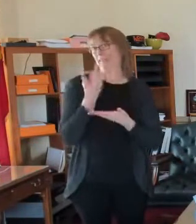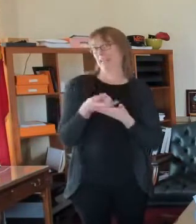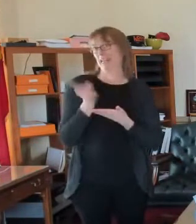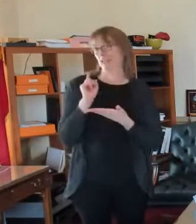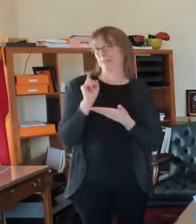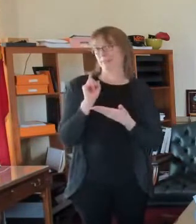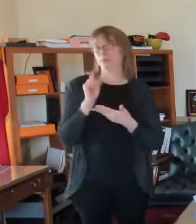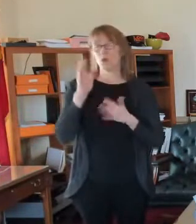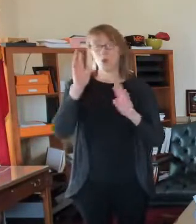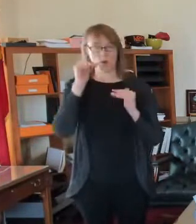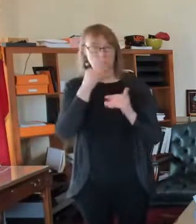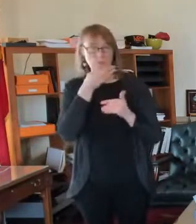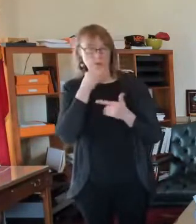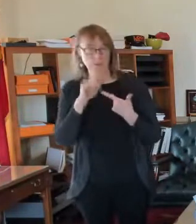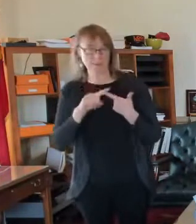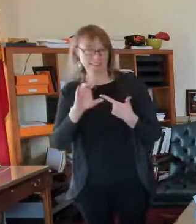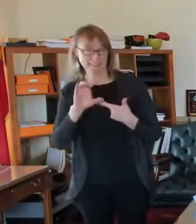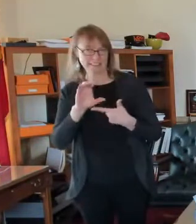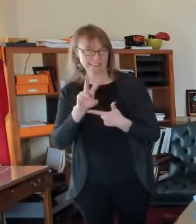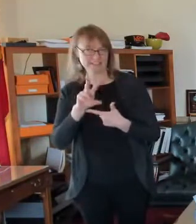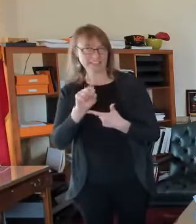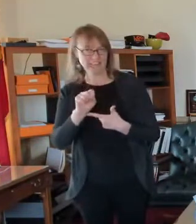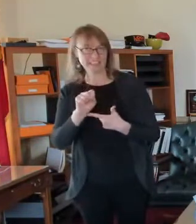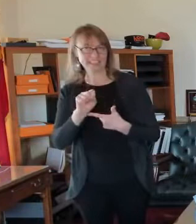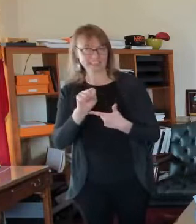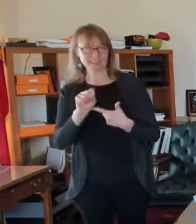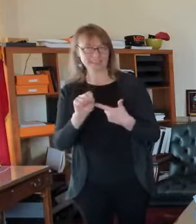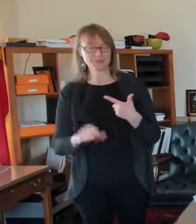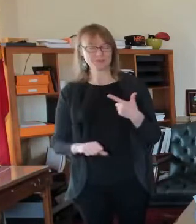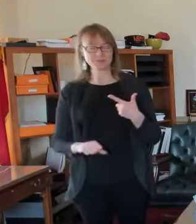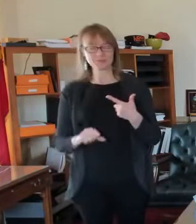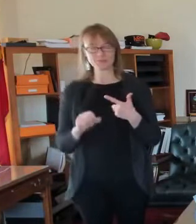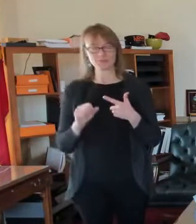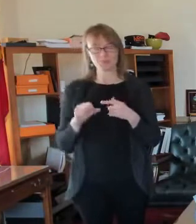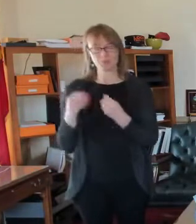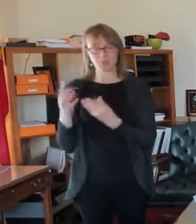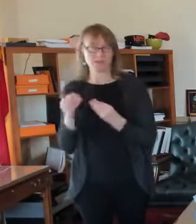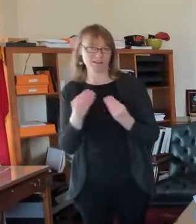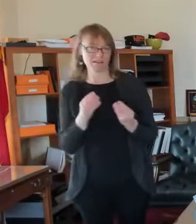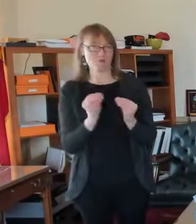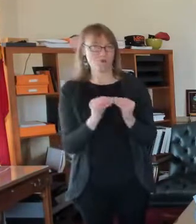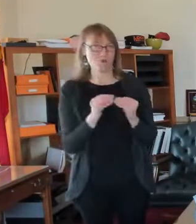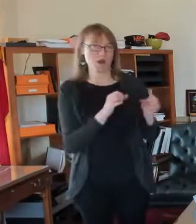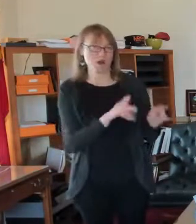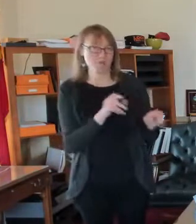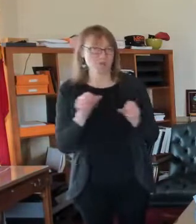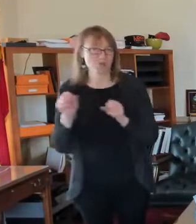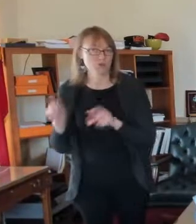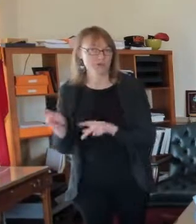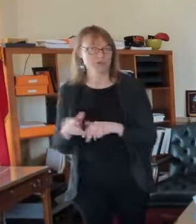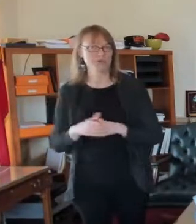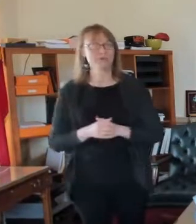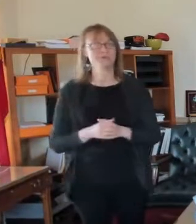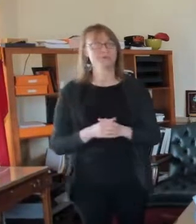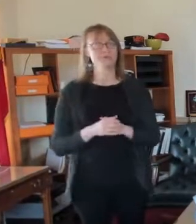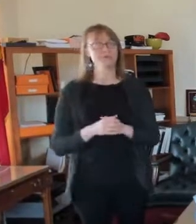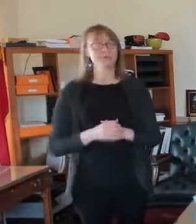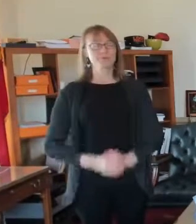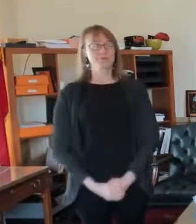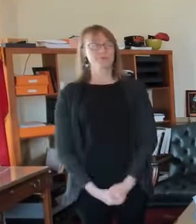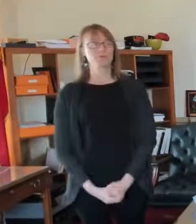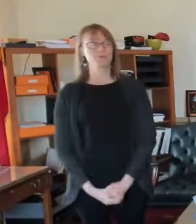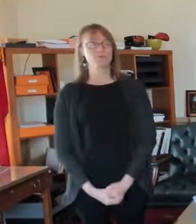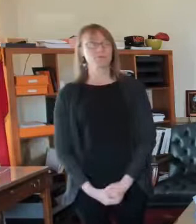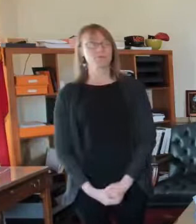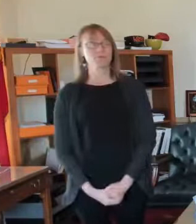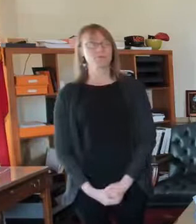we hope will join them also. And so that there are more opportunities to receive the vaccine at, at Walgreens and CVS. Um, on the